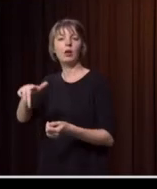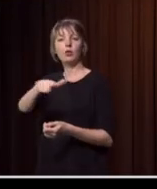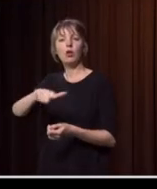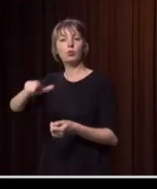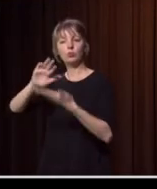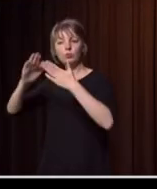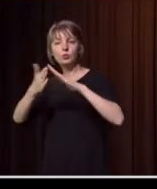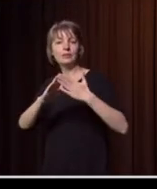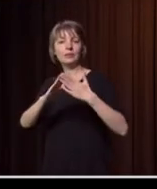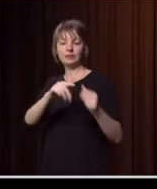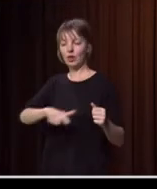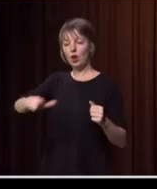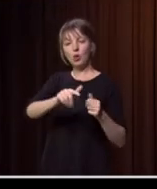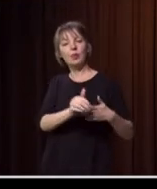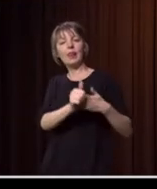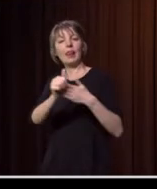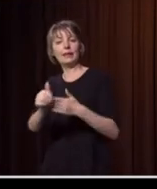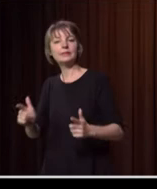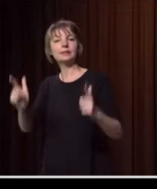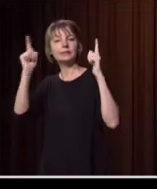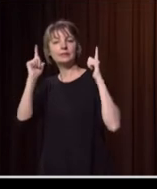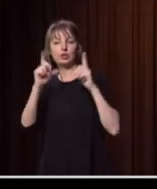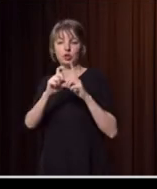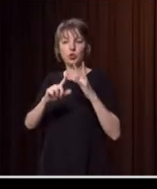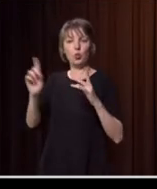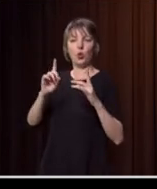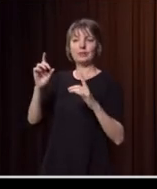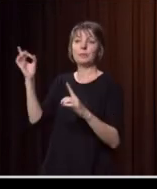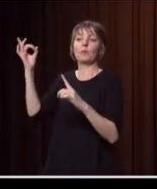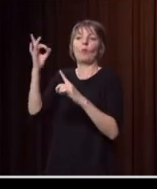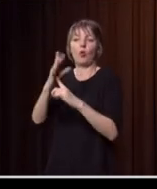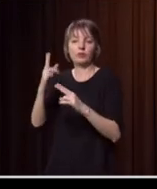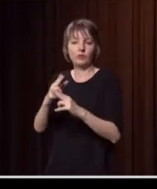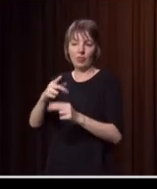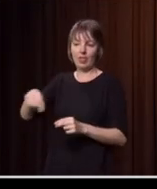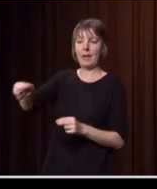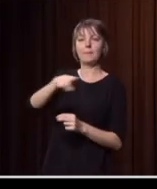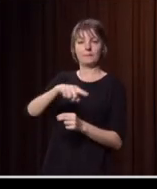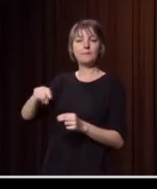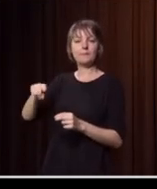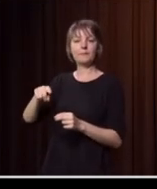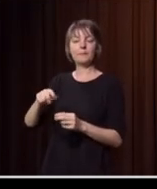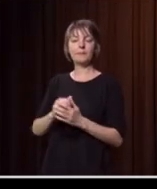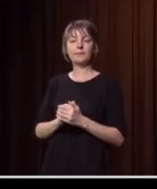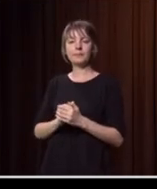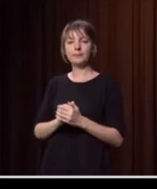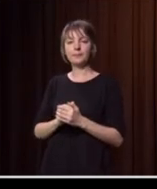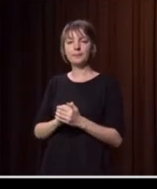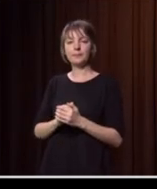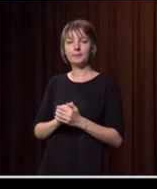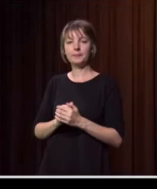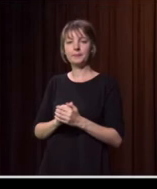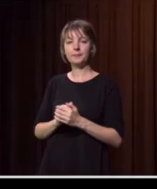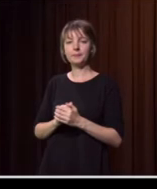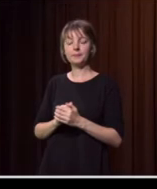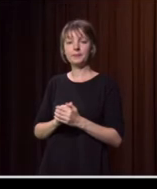to be able to do the things that matter, that are of priority and that are considered necessary by that local community. Don't get